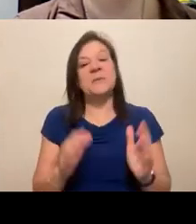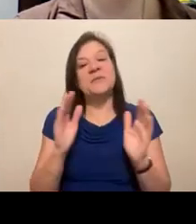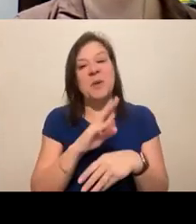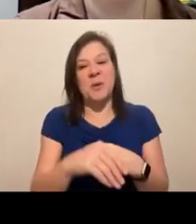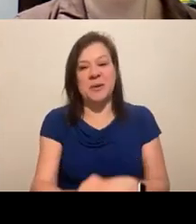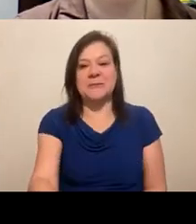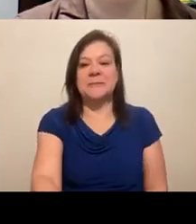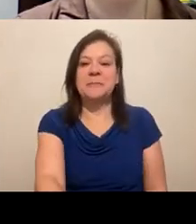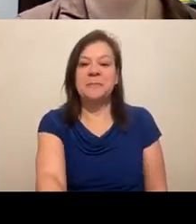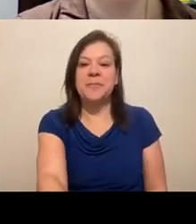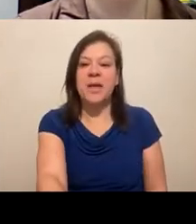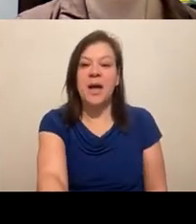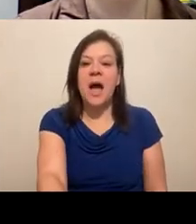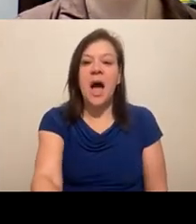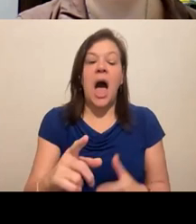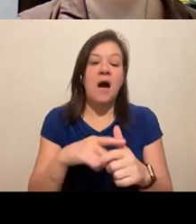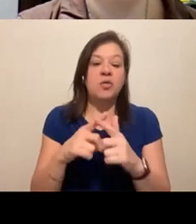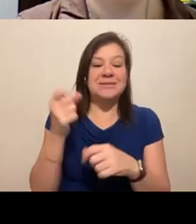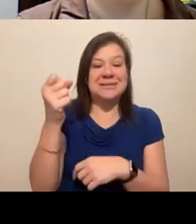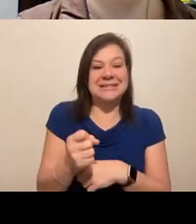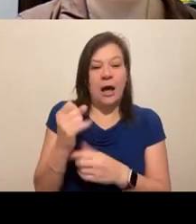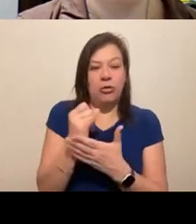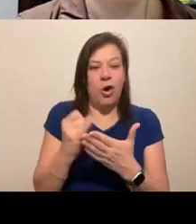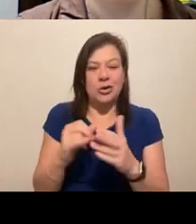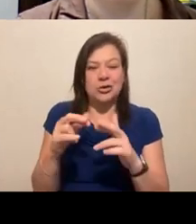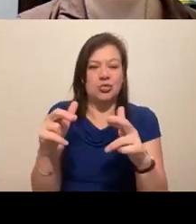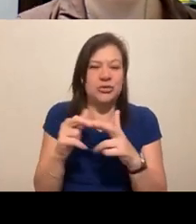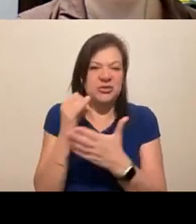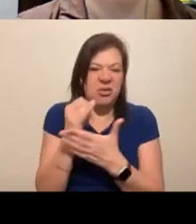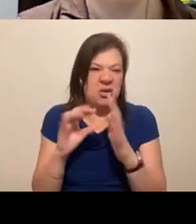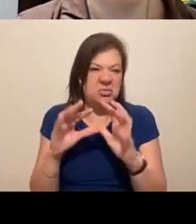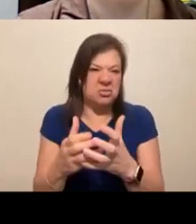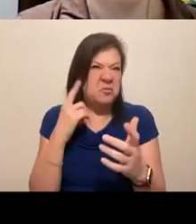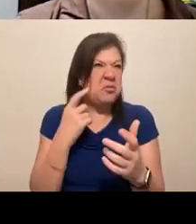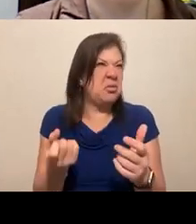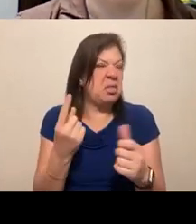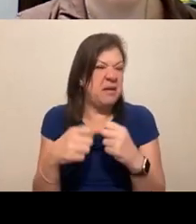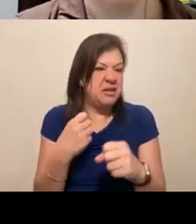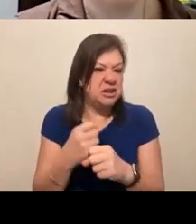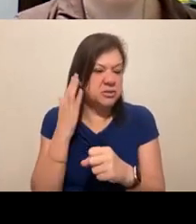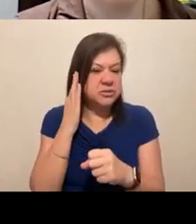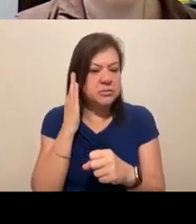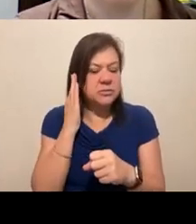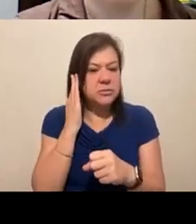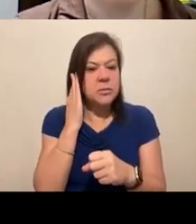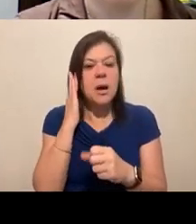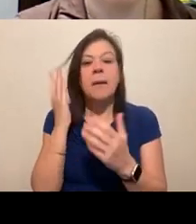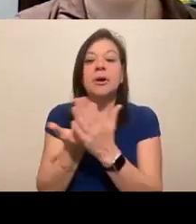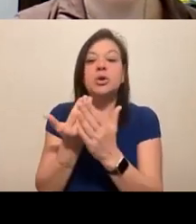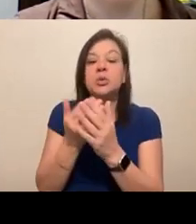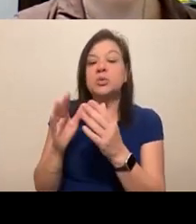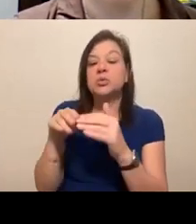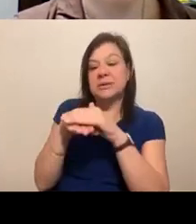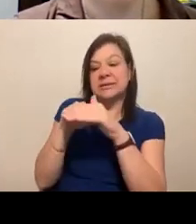Um, I've worked at South Arts, one of the regional arts organizations for, um, 11 years or so, but just new to the, uh, accessibility coordinating